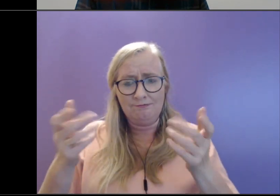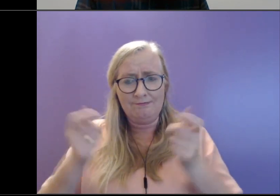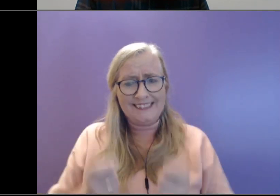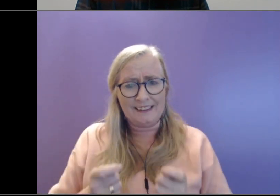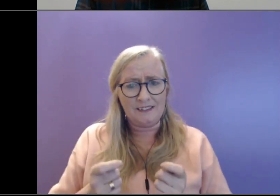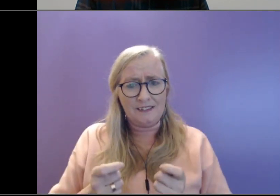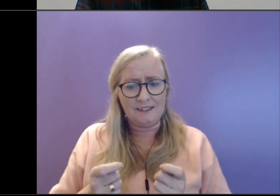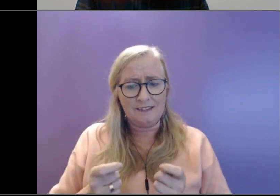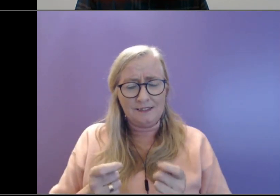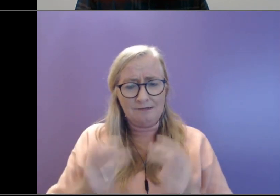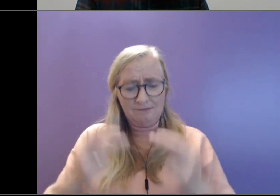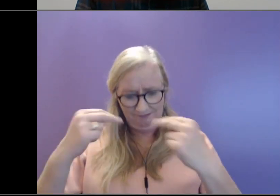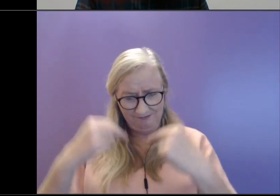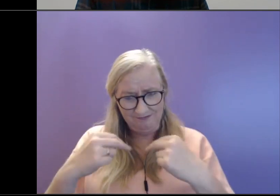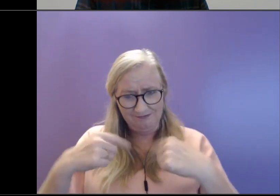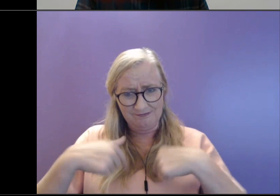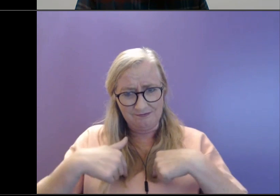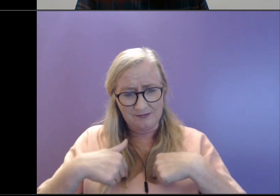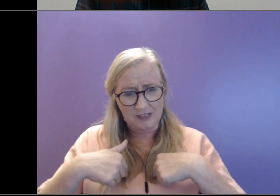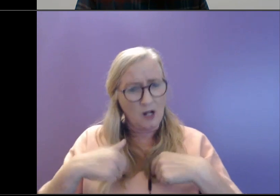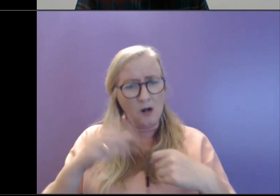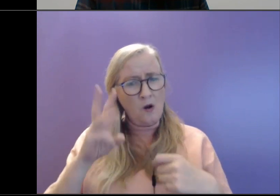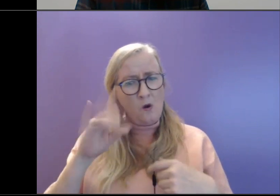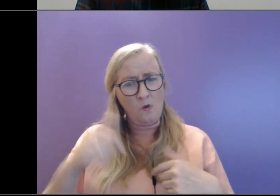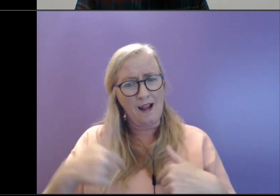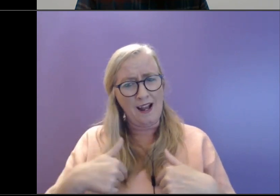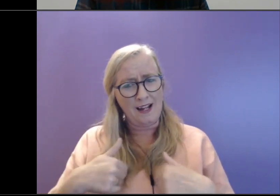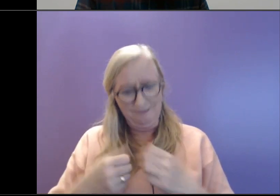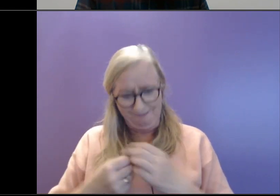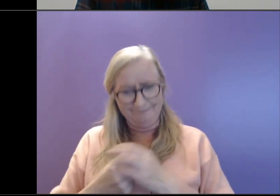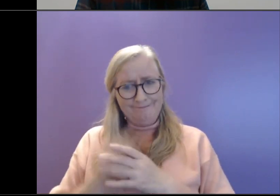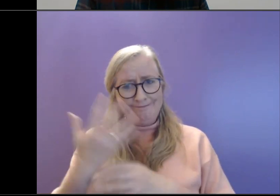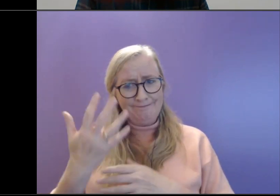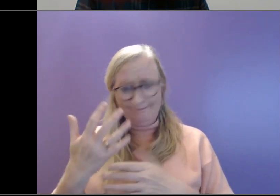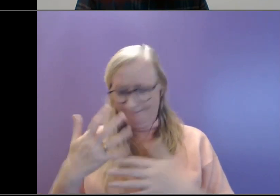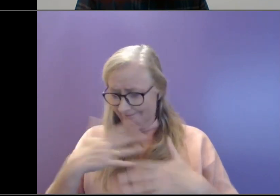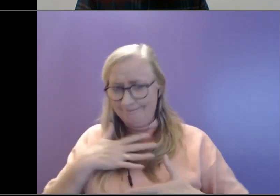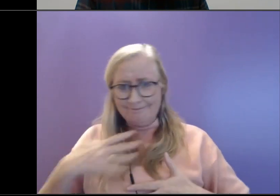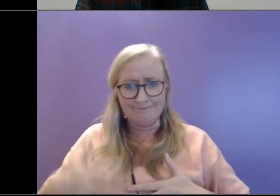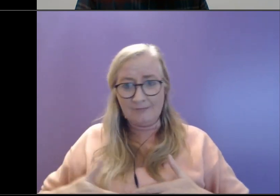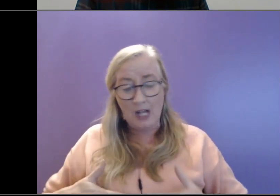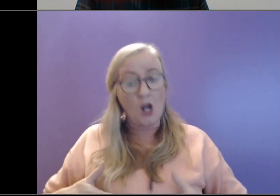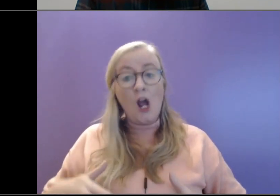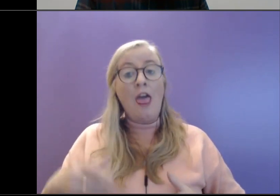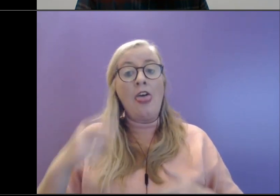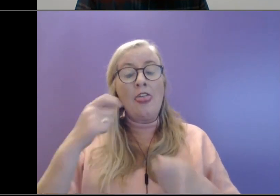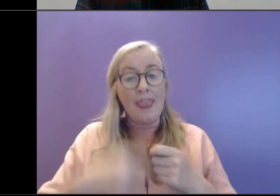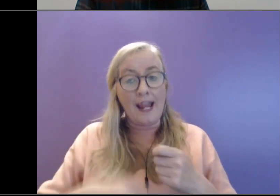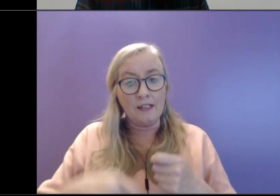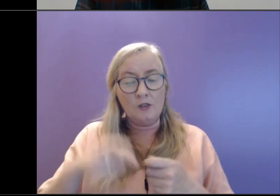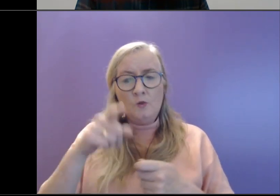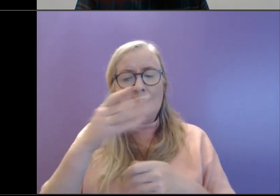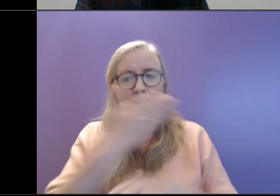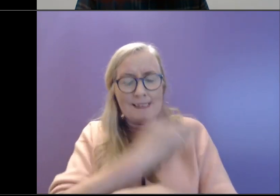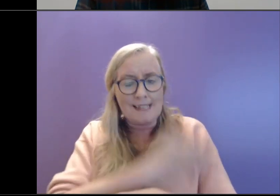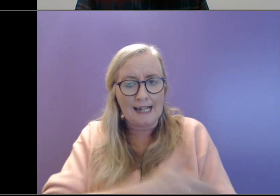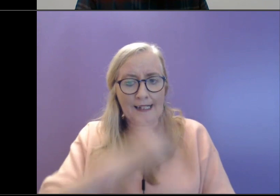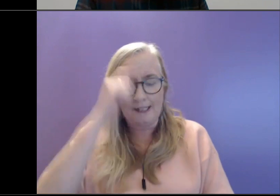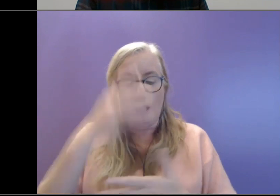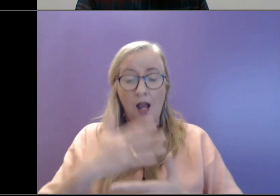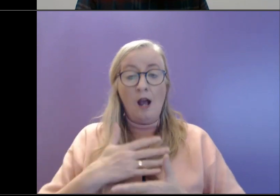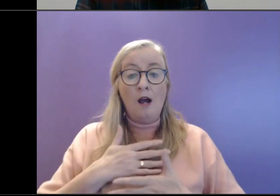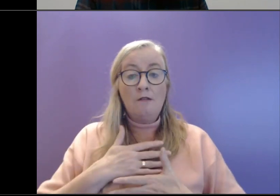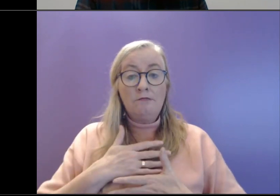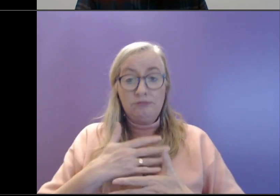where they're kind of resonating or living in our in our body, we are able to bring our breath to them and they will pass.